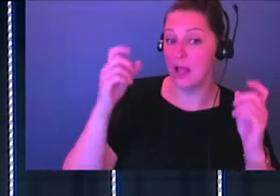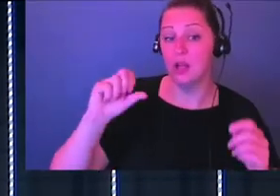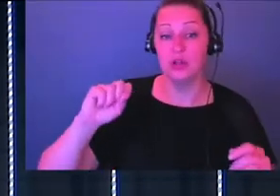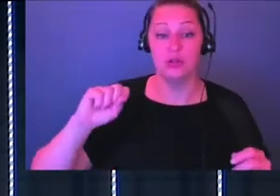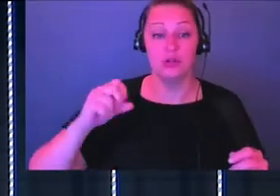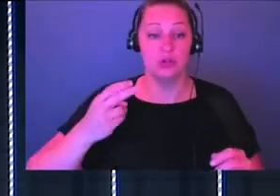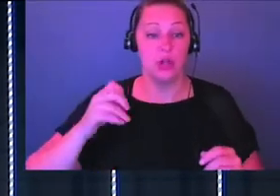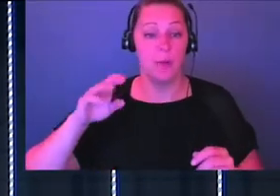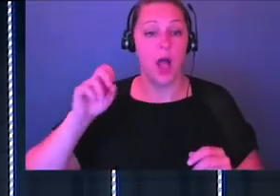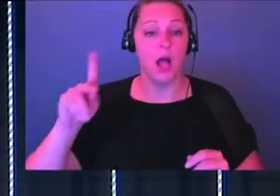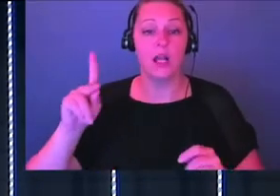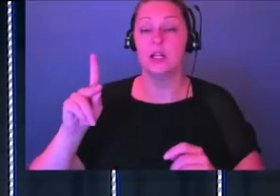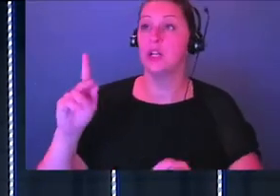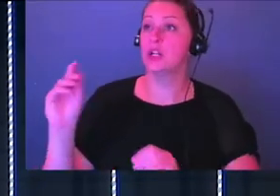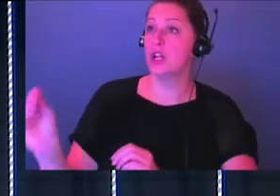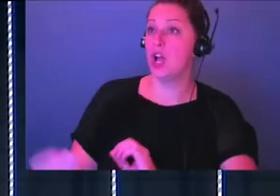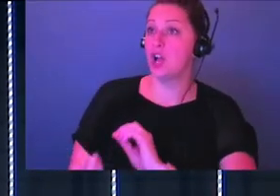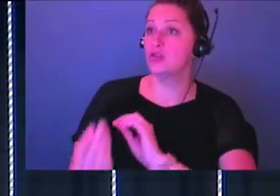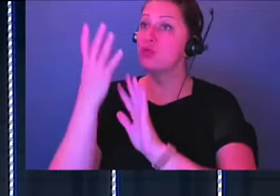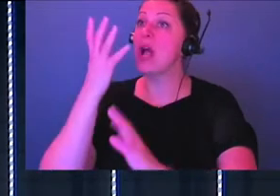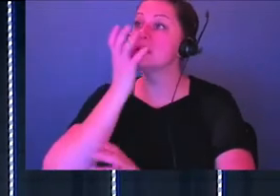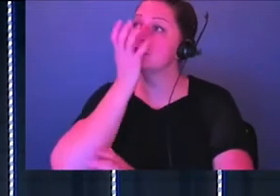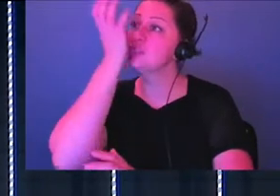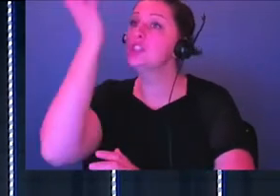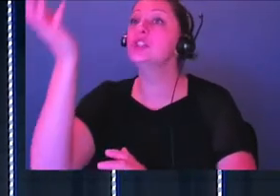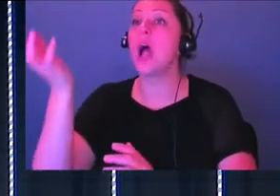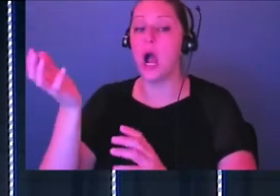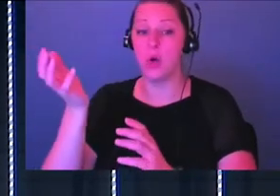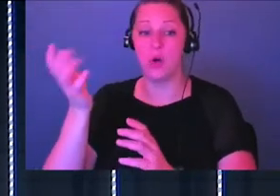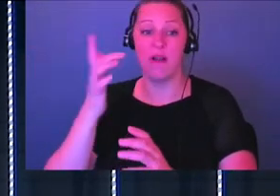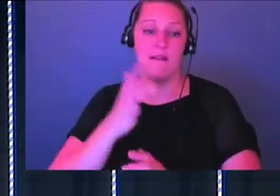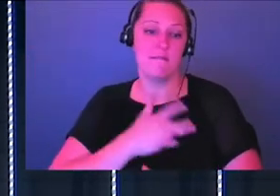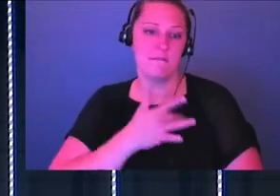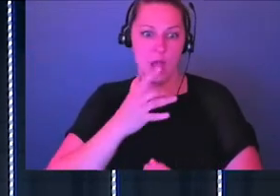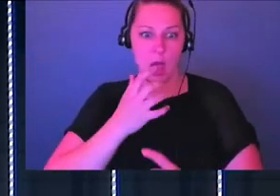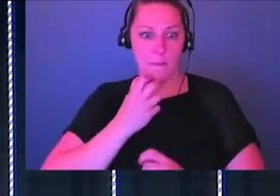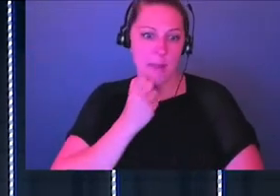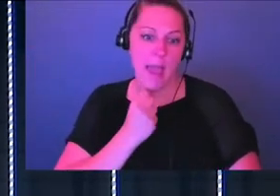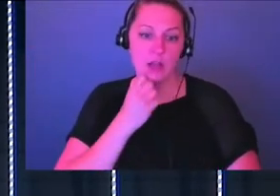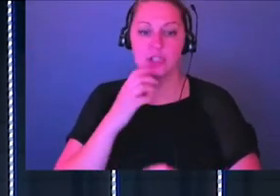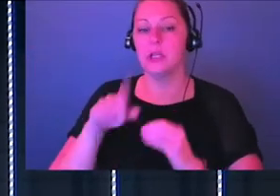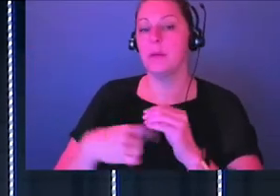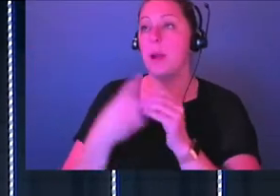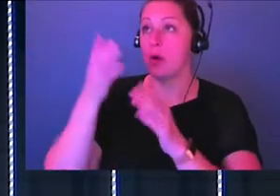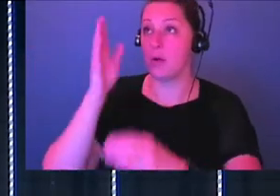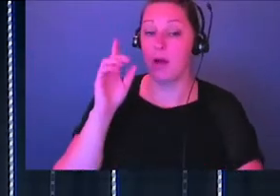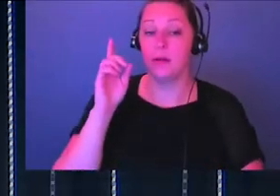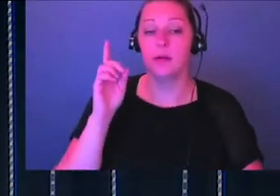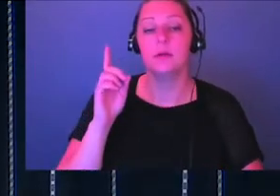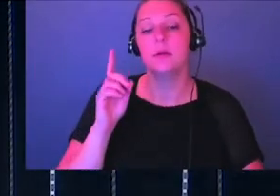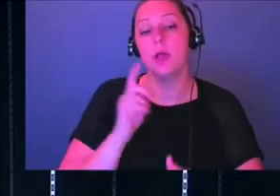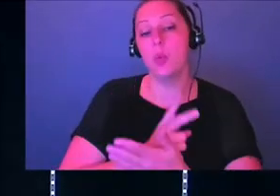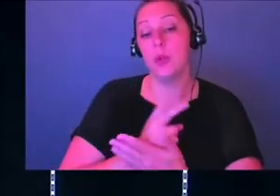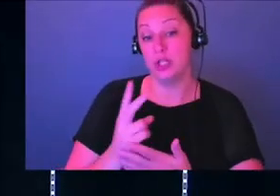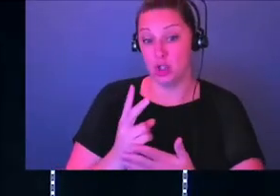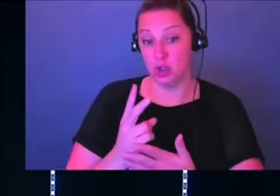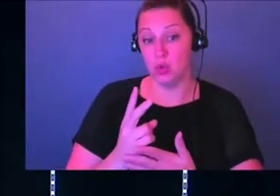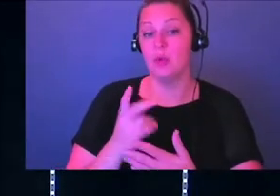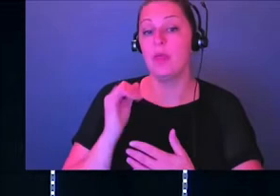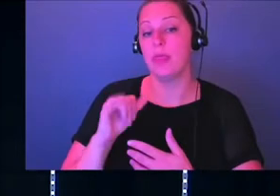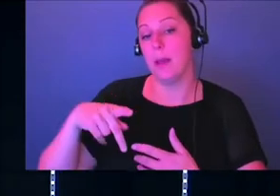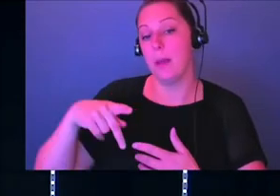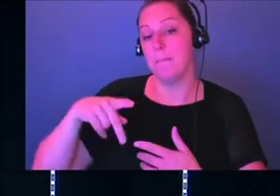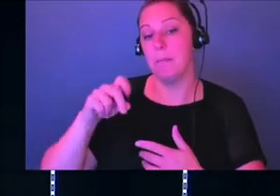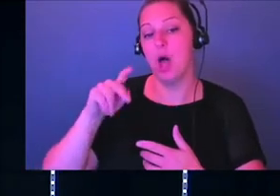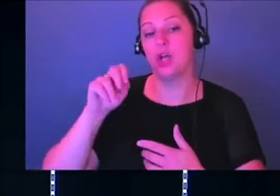address, and shout, and triumph, with passion, to be passionate about how we praise our God. And then week two was the posture of